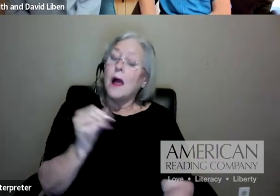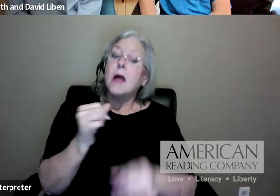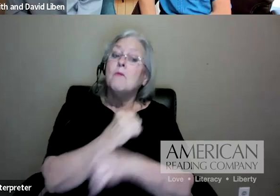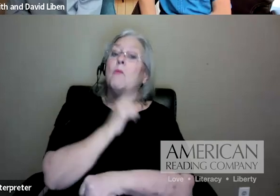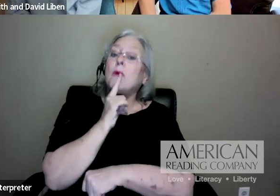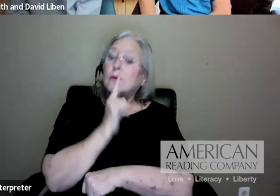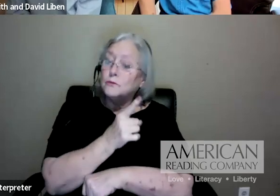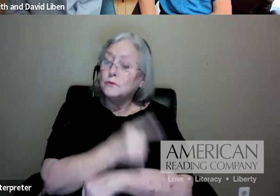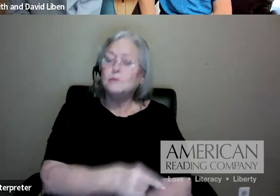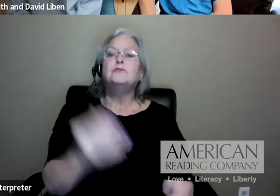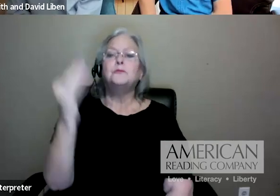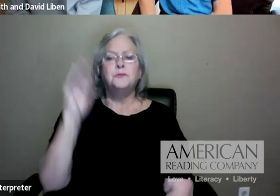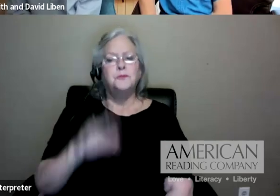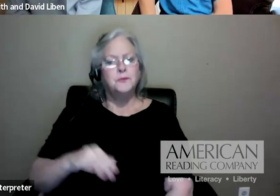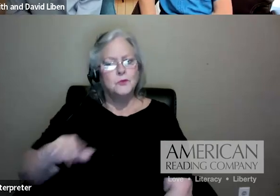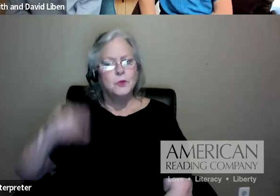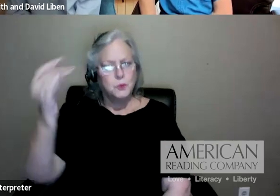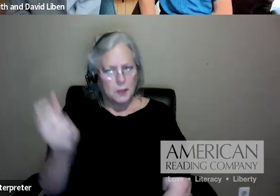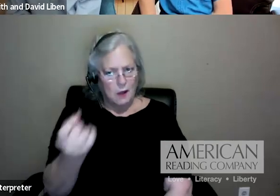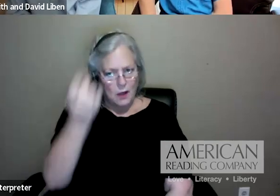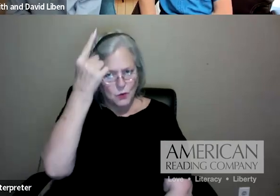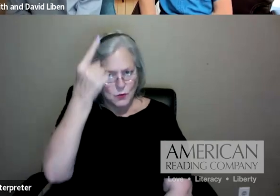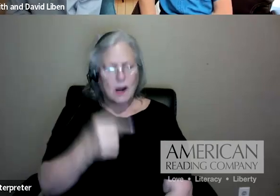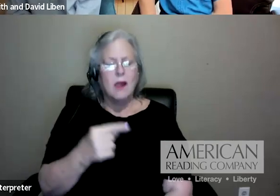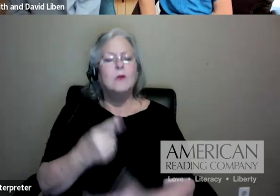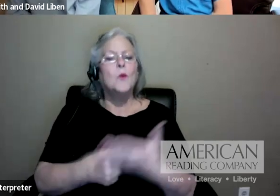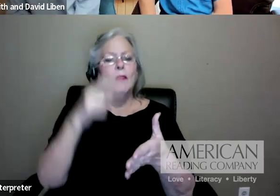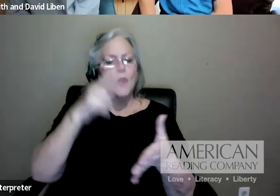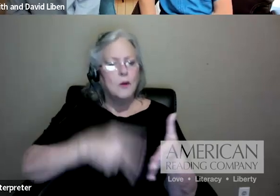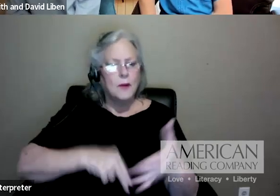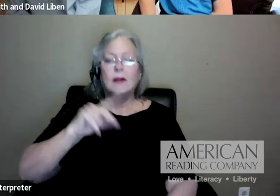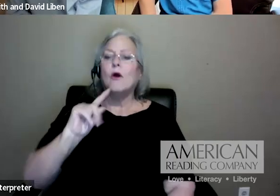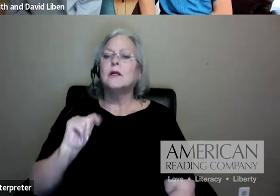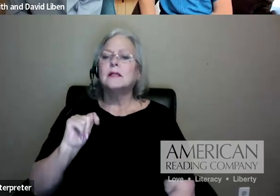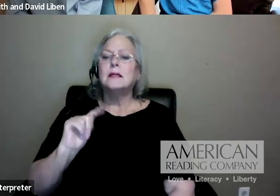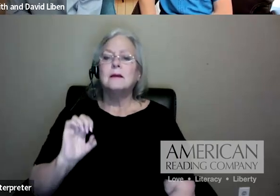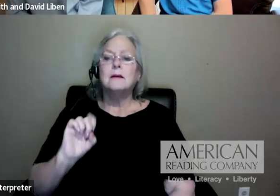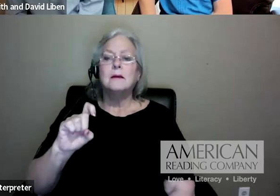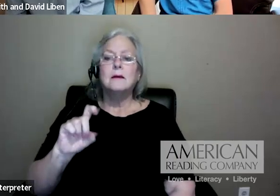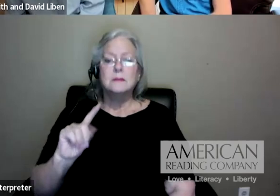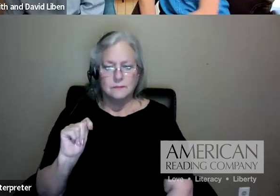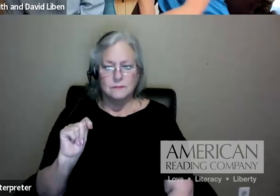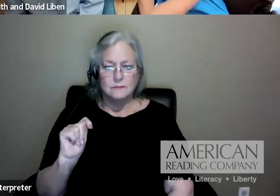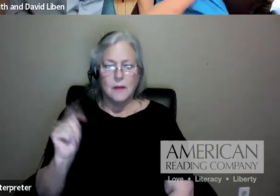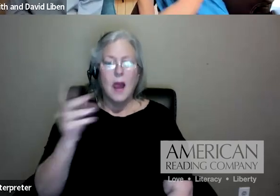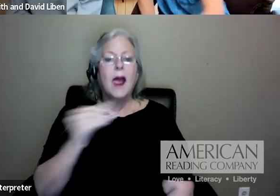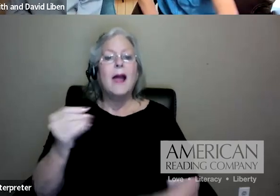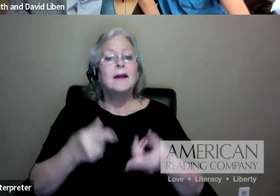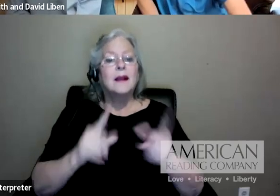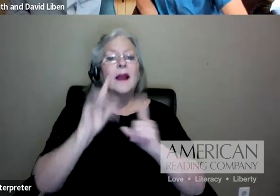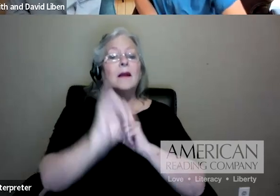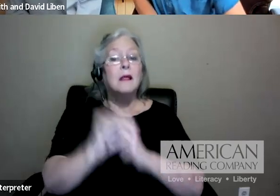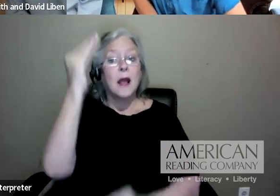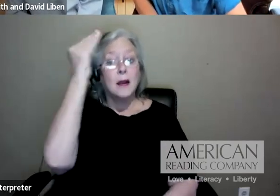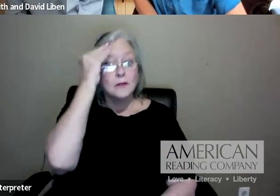because if they don't understand the text, there's less thing going learn about knowledge, about the topic. And also, let that knowledge come